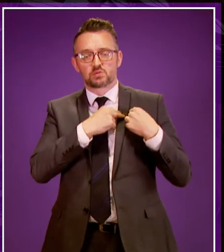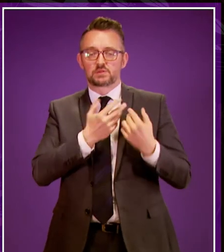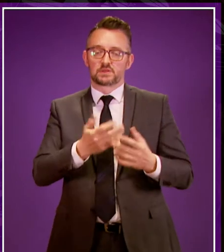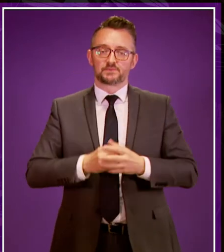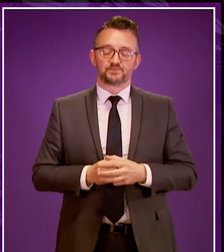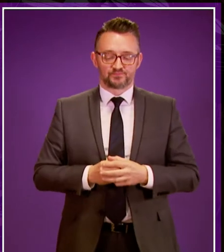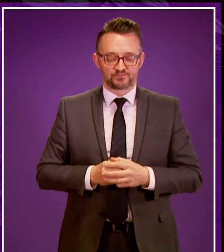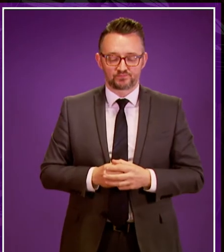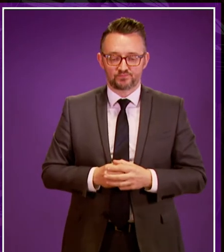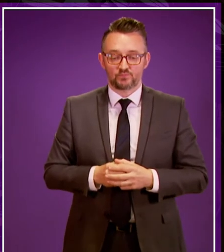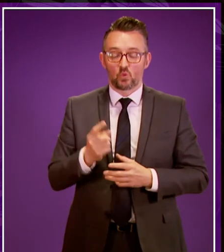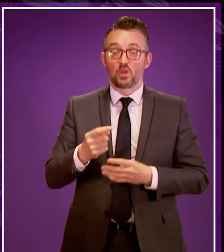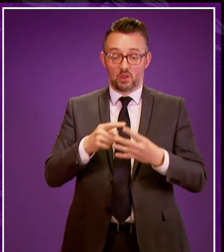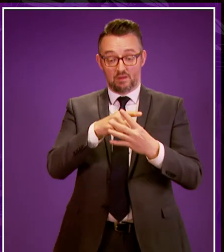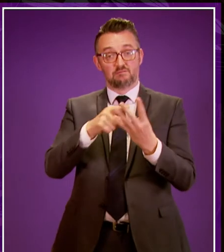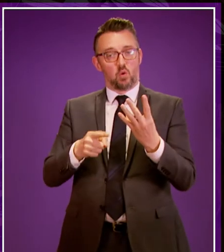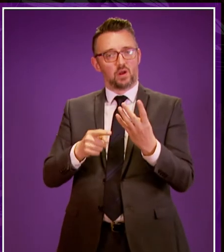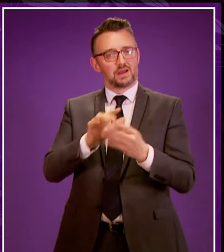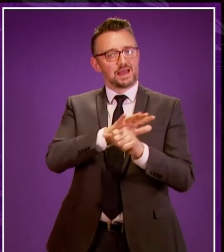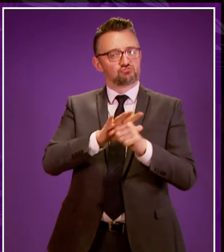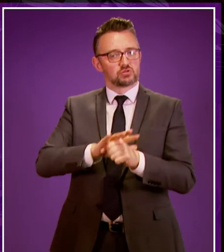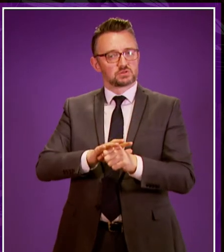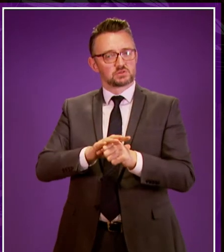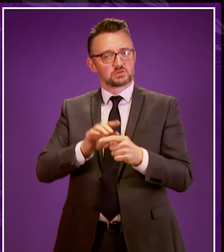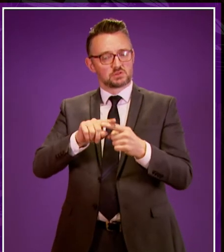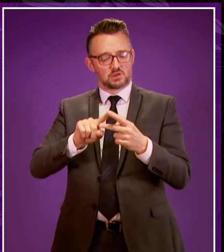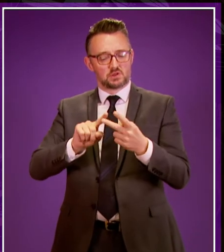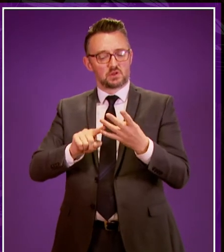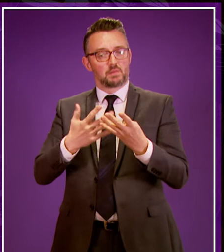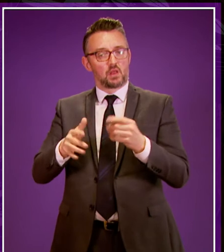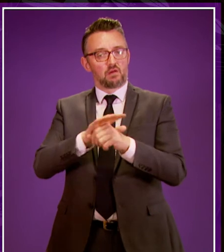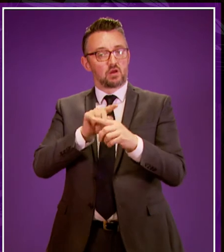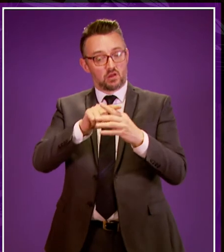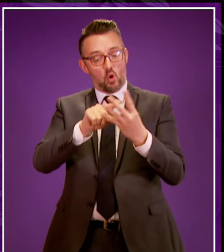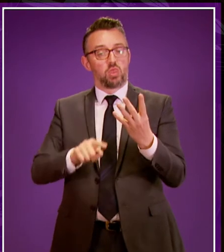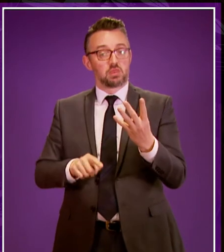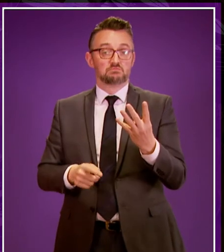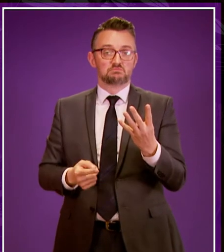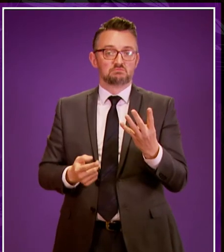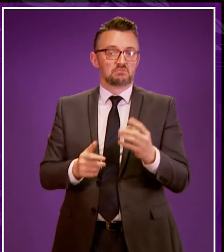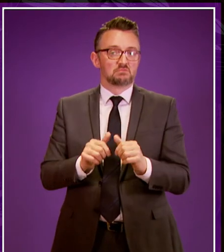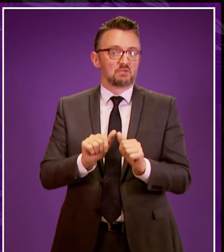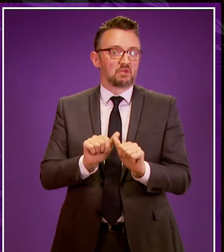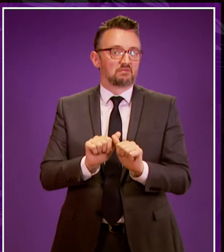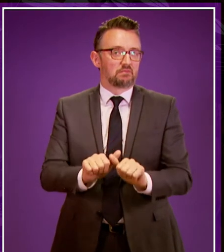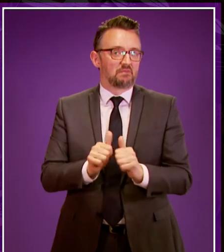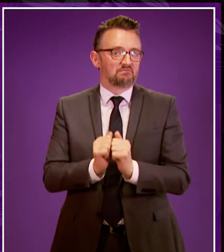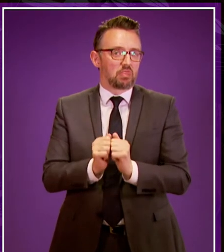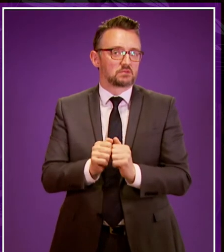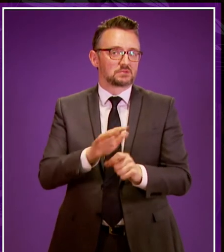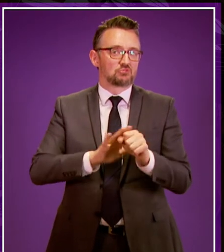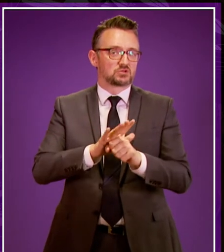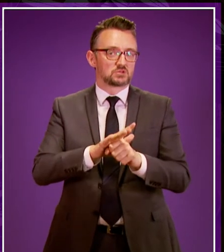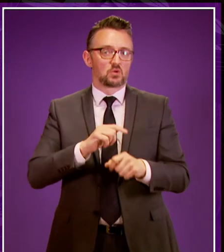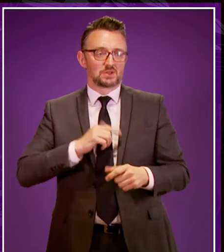The four key areas that have been highlighted by CRER I think are all valid areas that I think Police Scotland can take